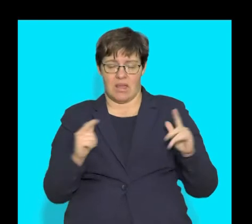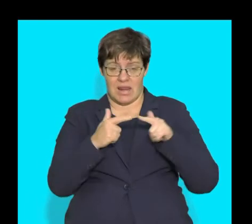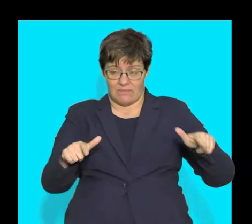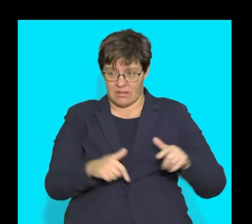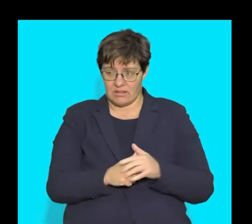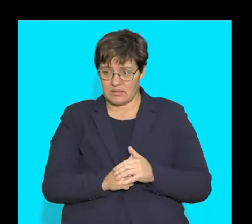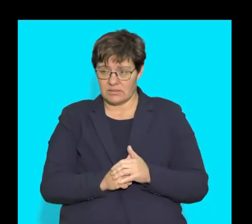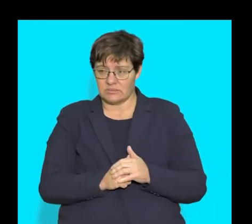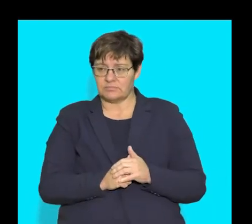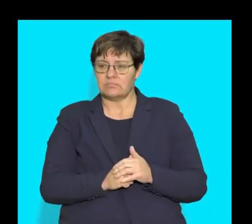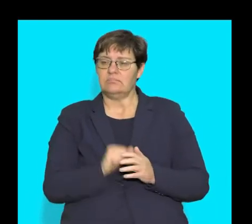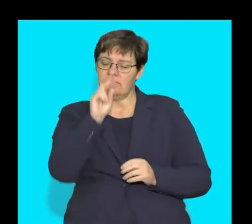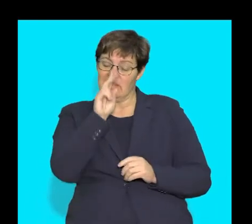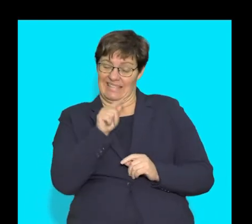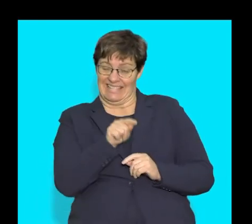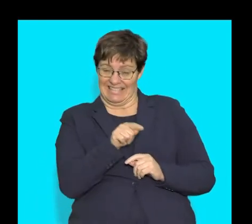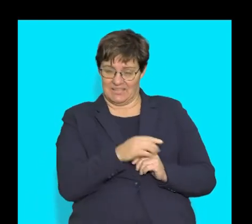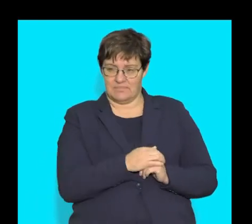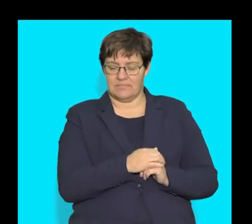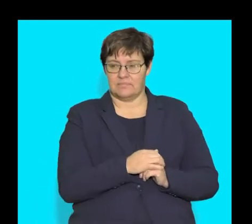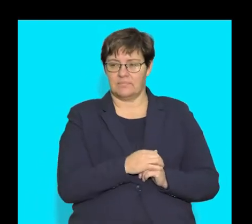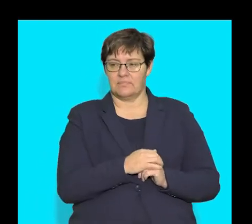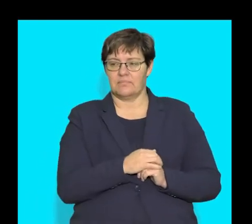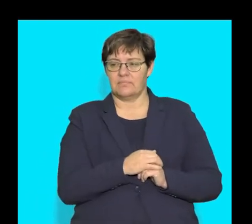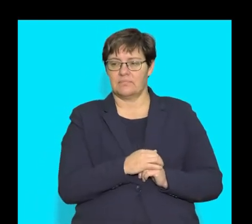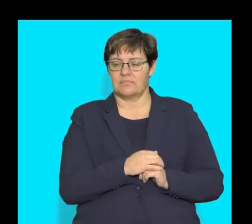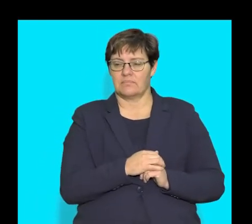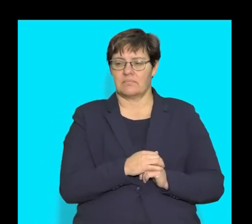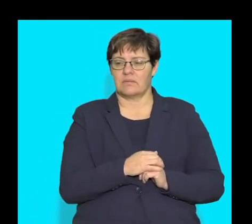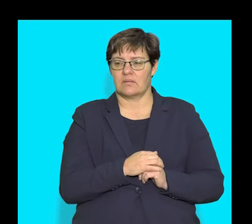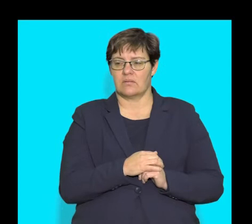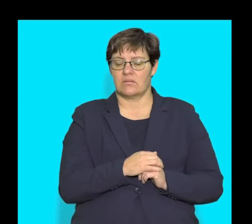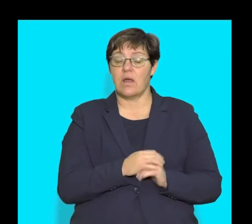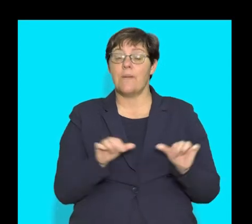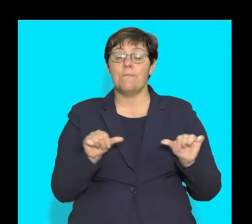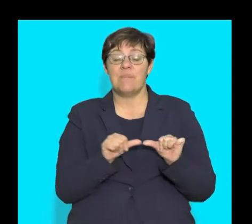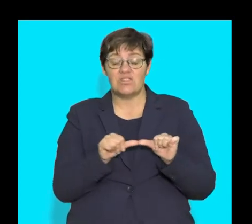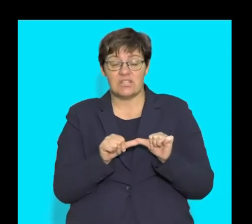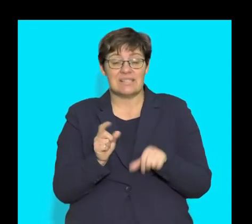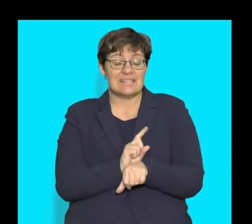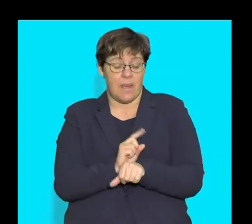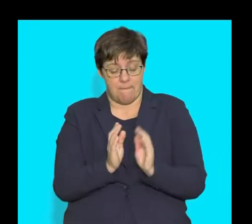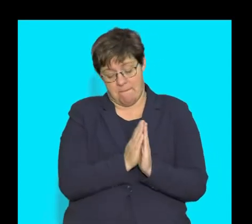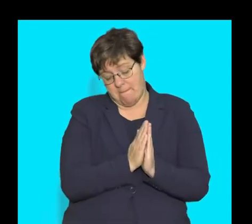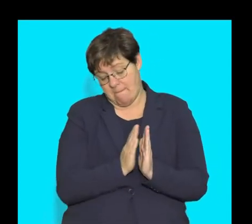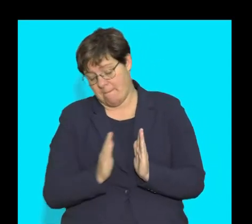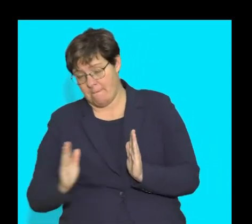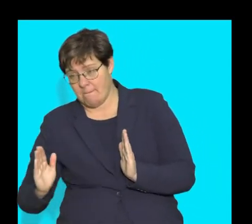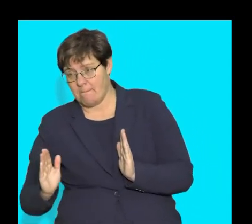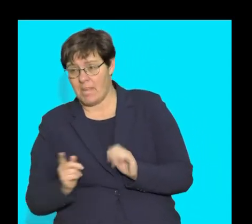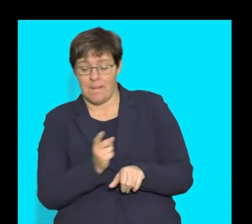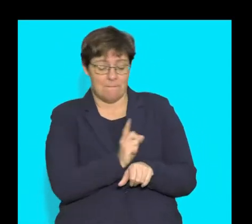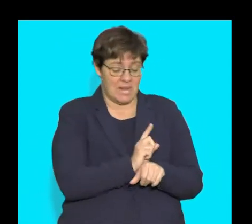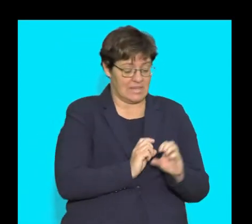level, which is seen at this height there. Guys, this is measured over a period of time from